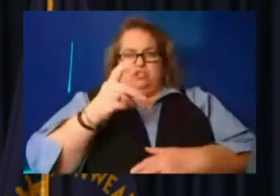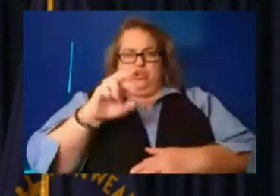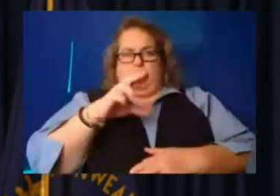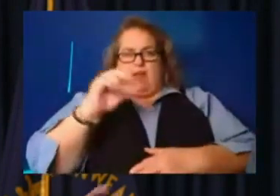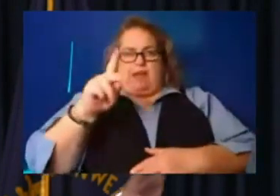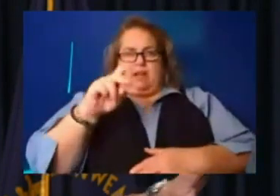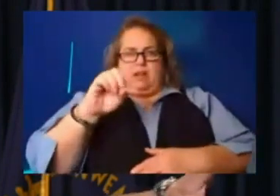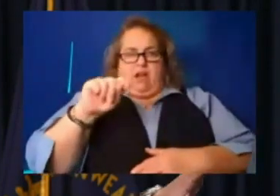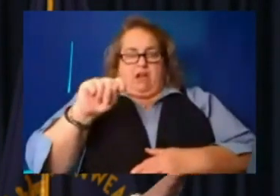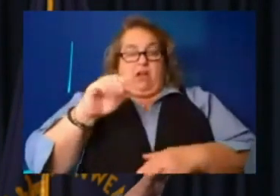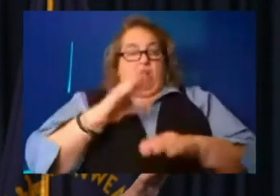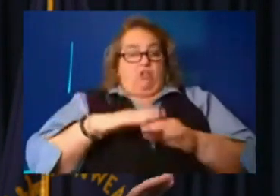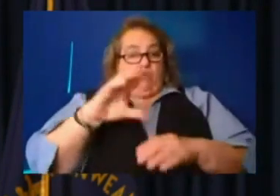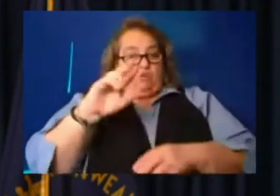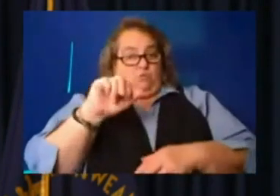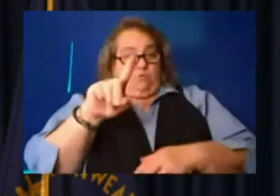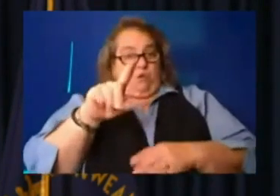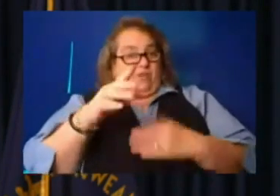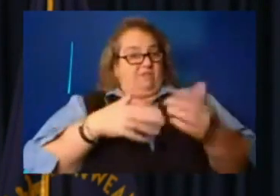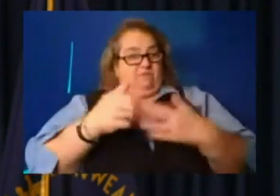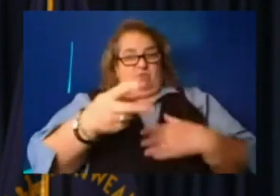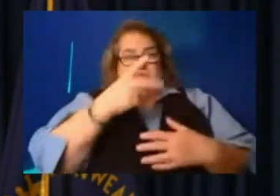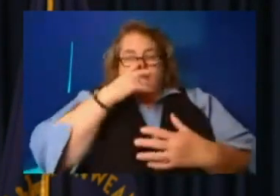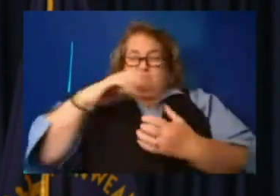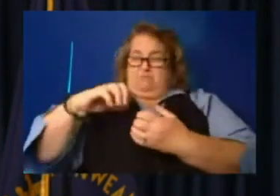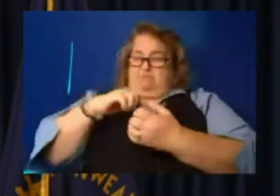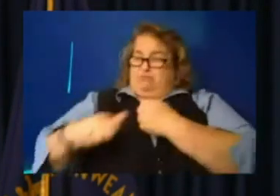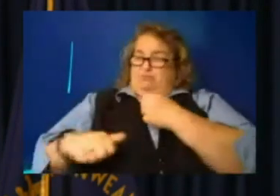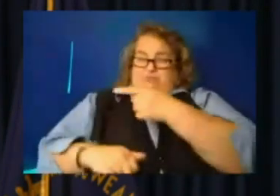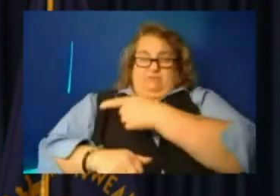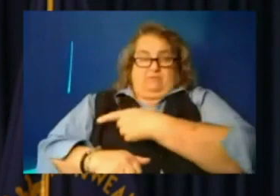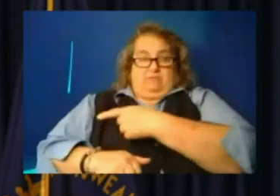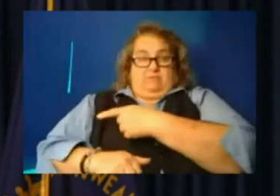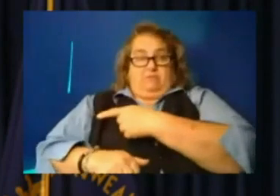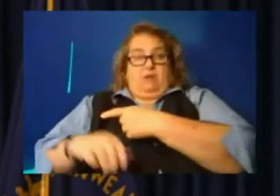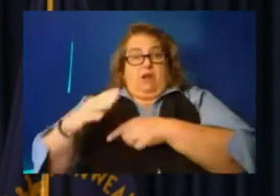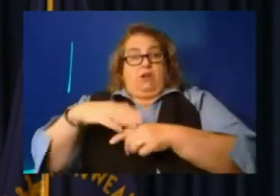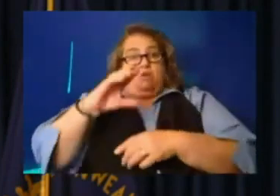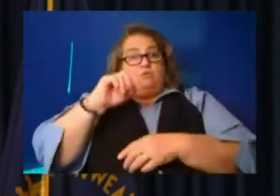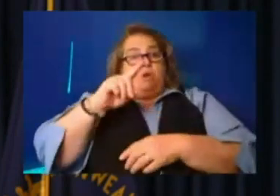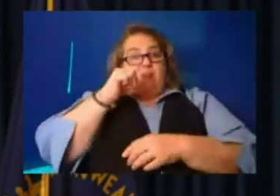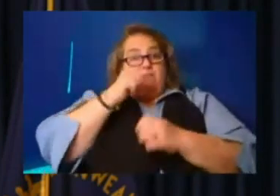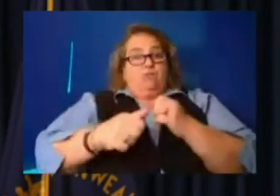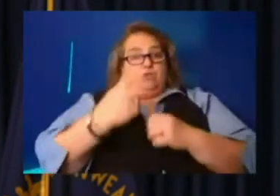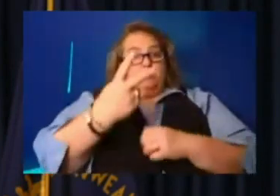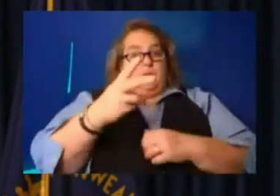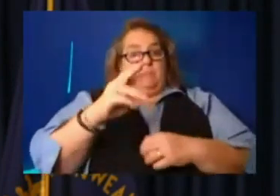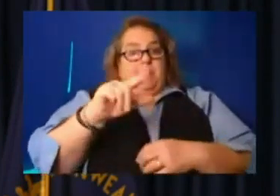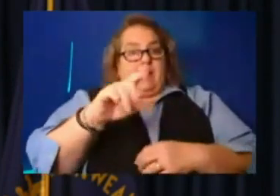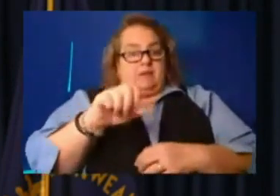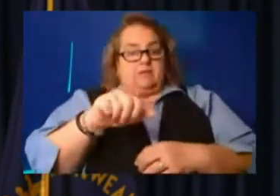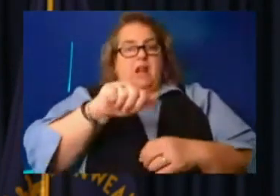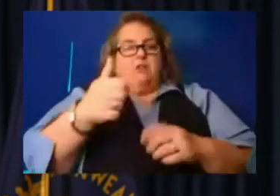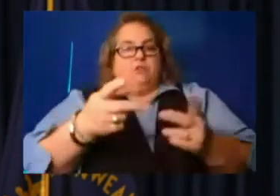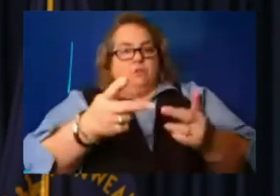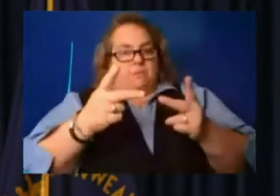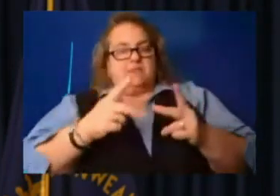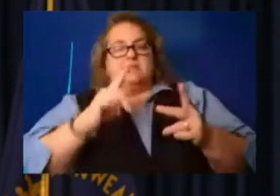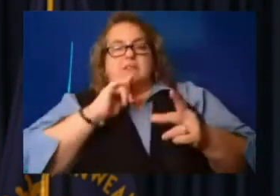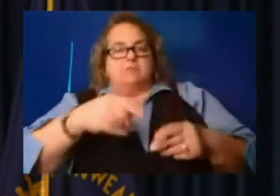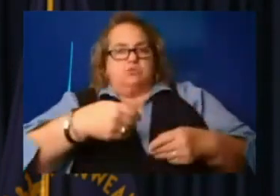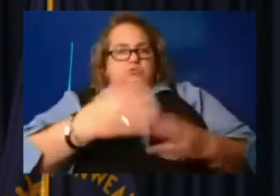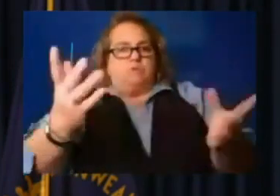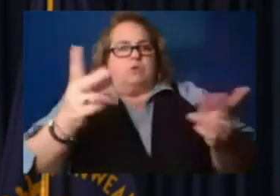even as you're seeing the destruction over here, about every two miles, there's another place distributing water that people are pulling through, putting